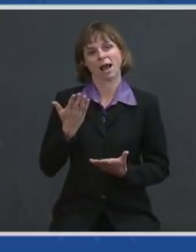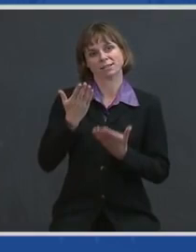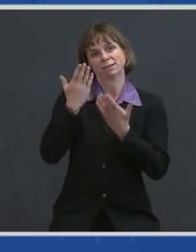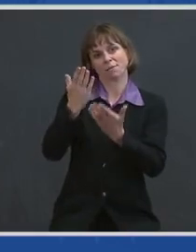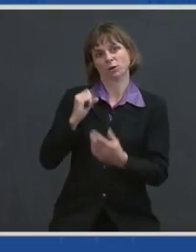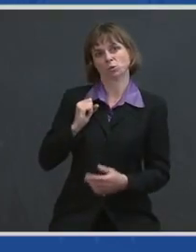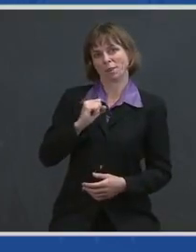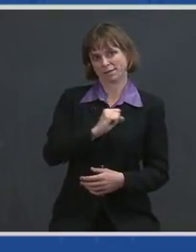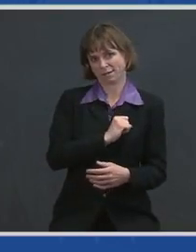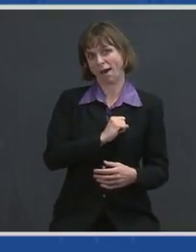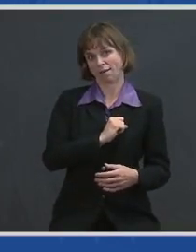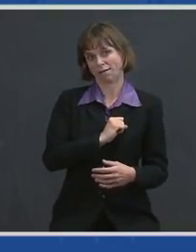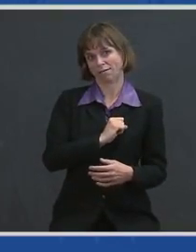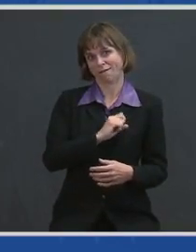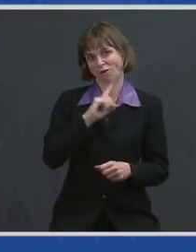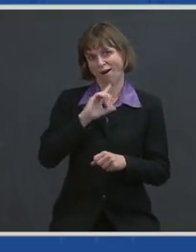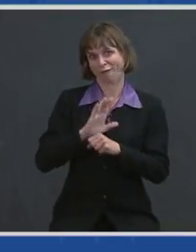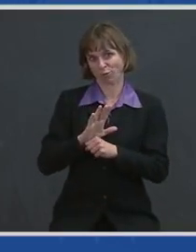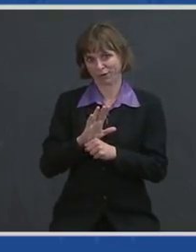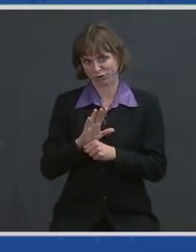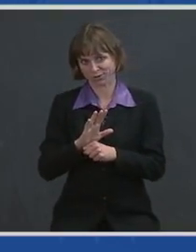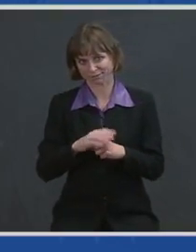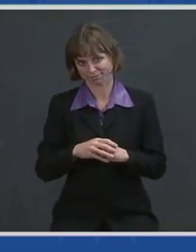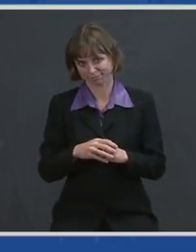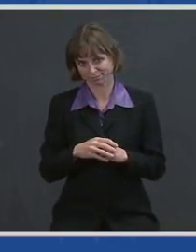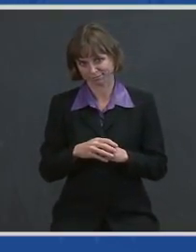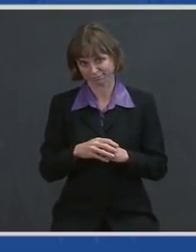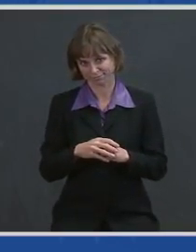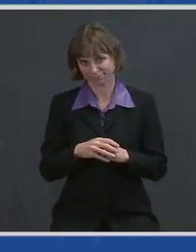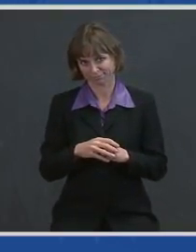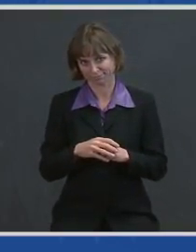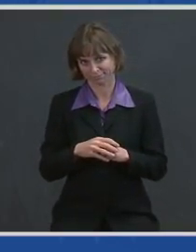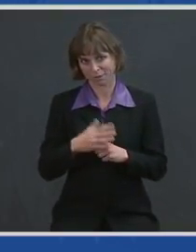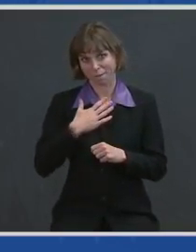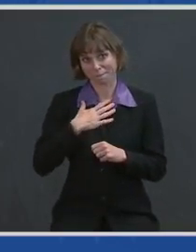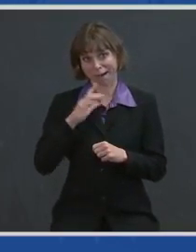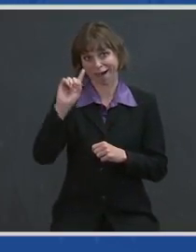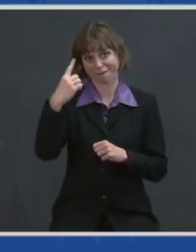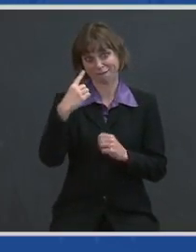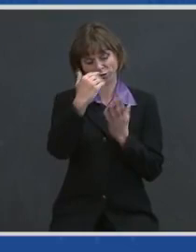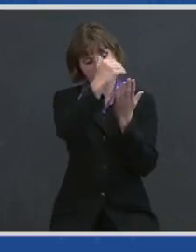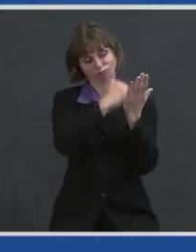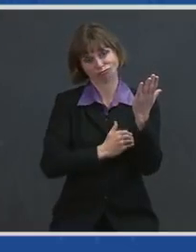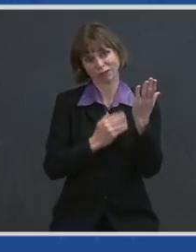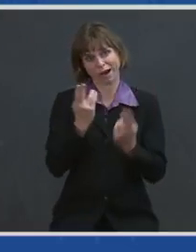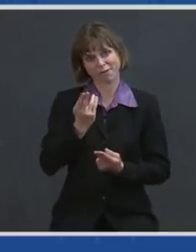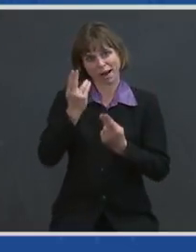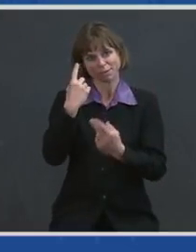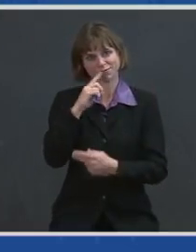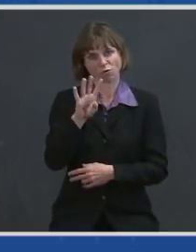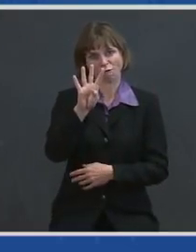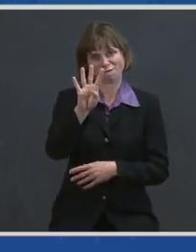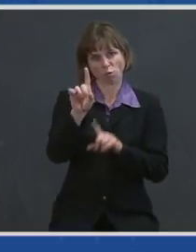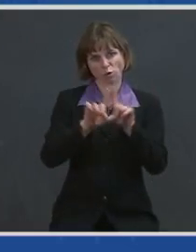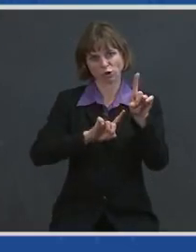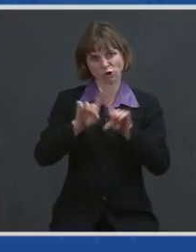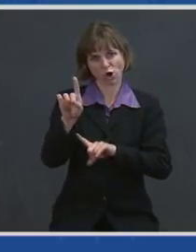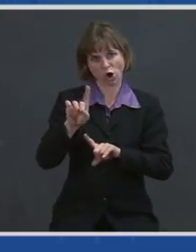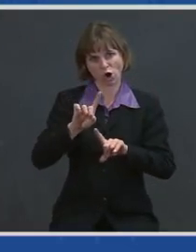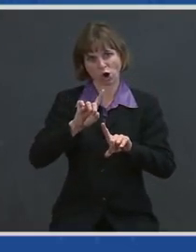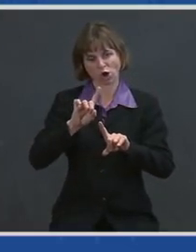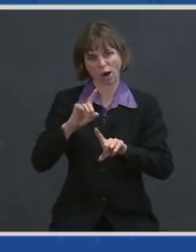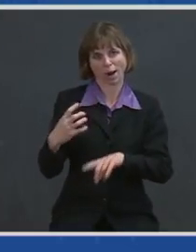for confirmation my first slate of nominations for four-star command positions